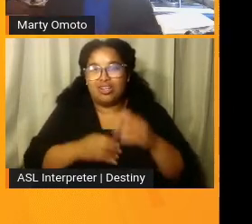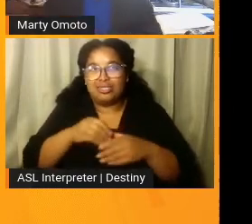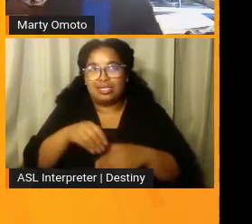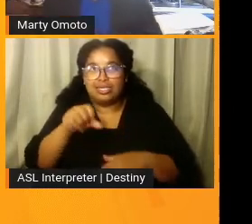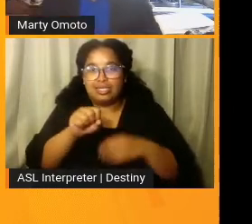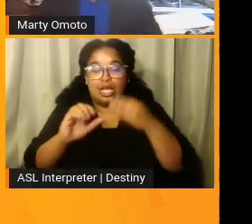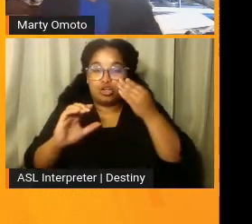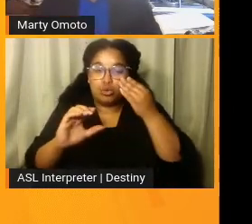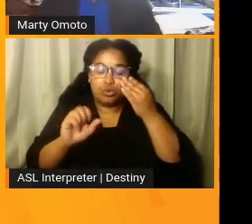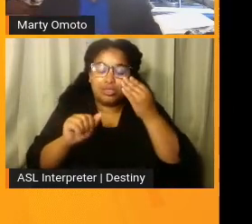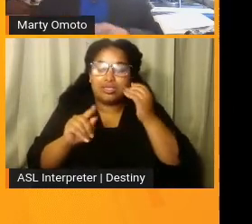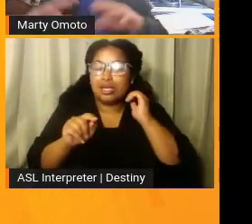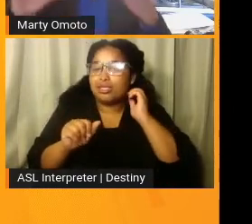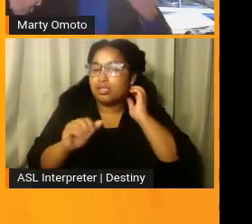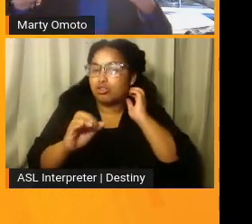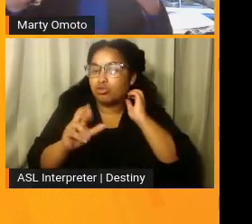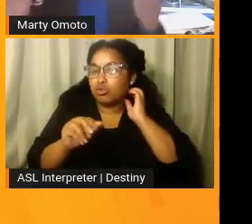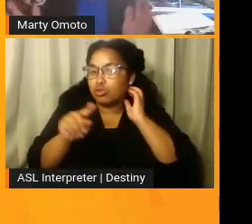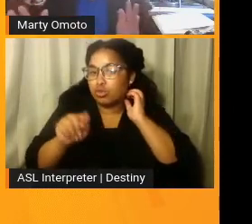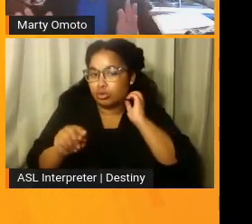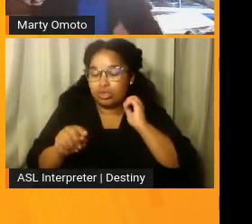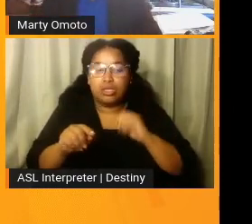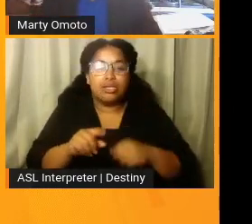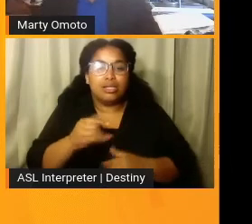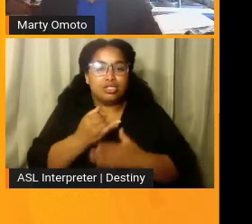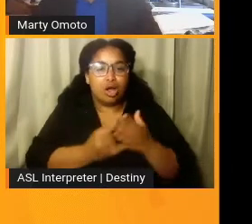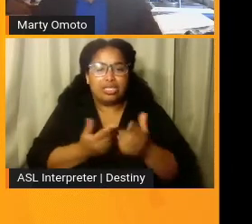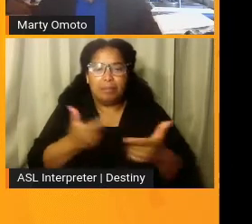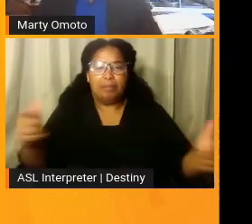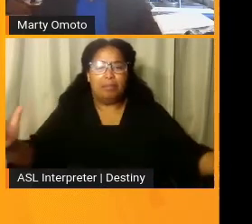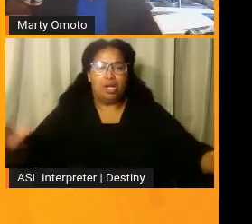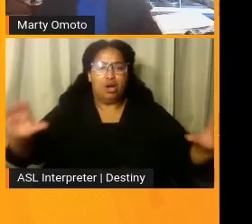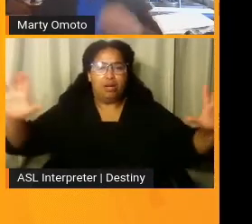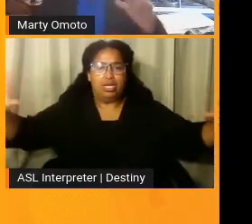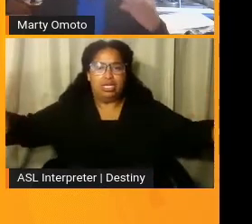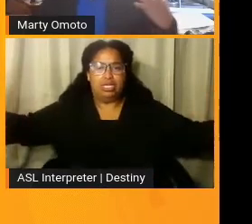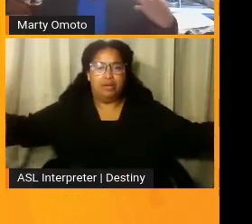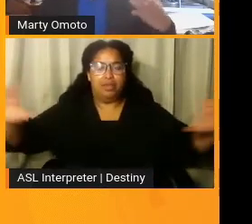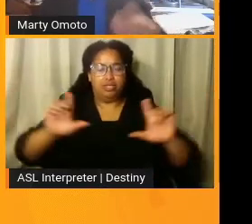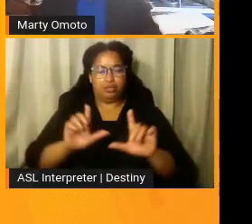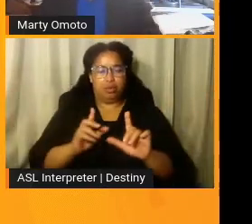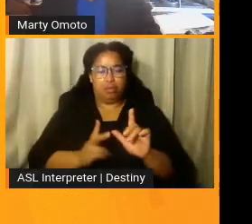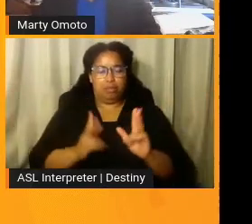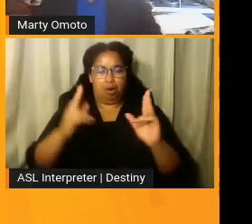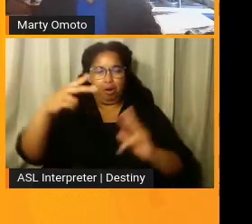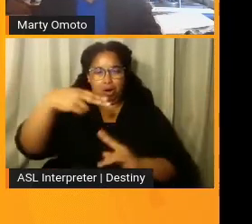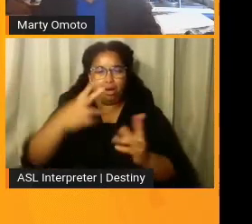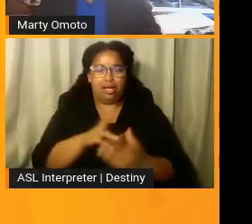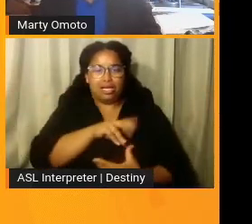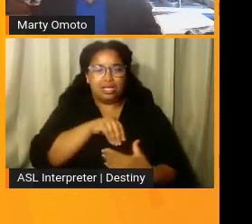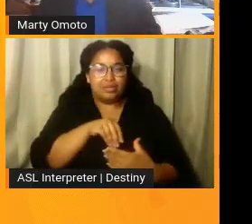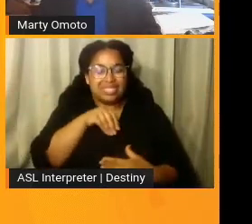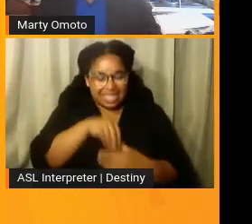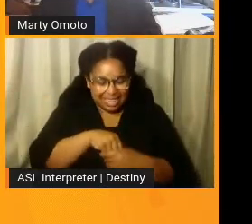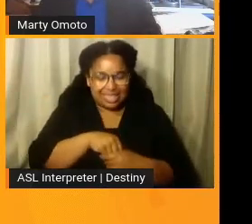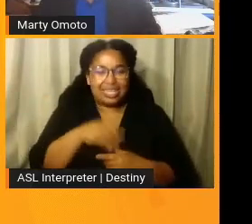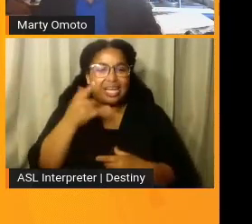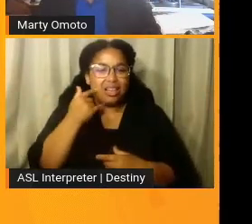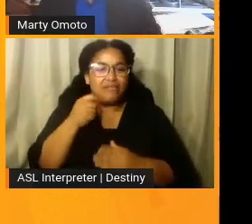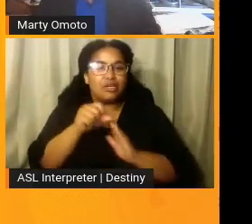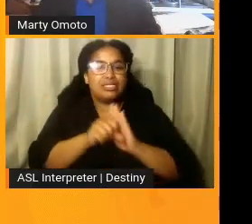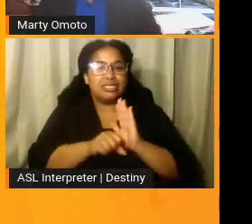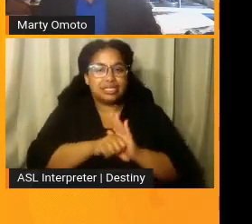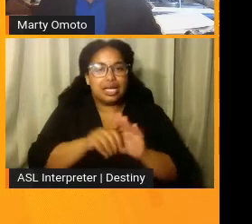this artwork along, it's actually a larger piece was part, was actually in the California state museum,